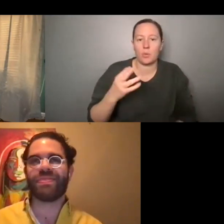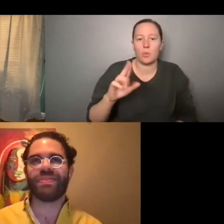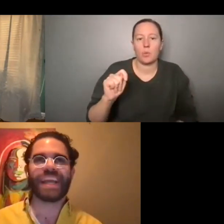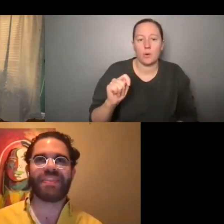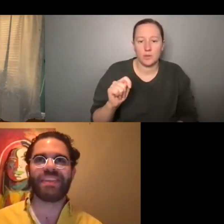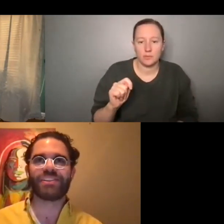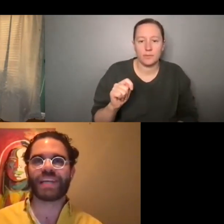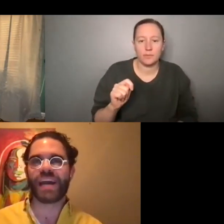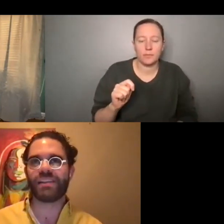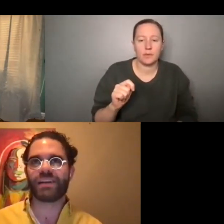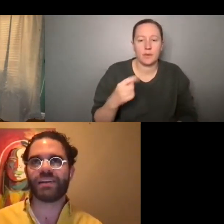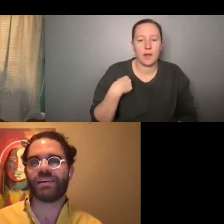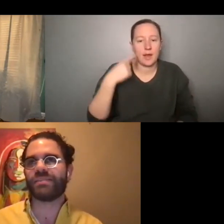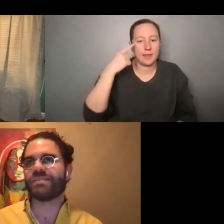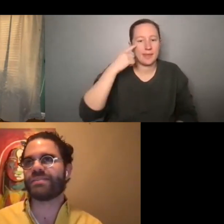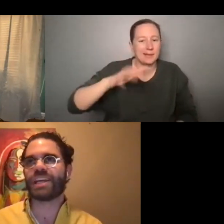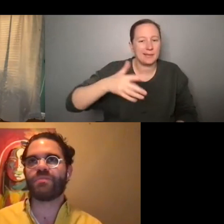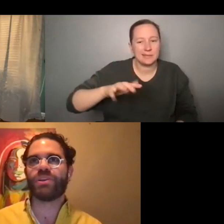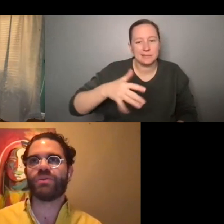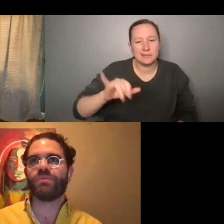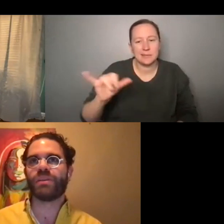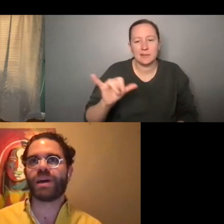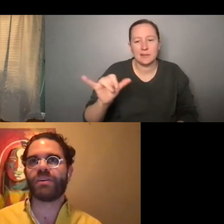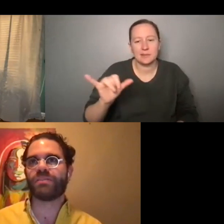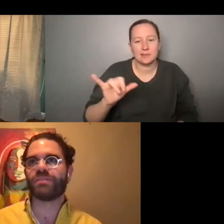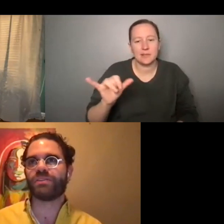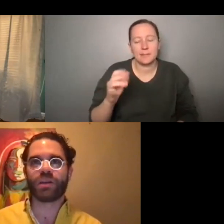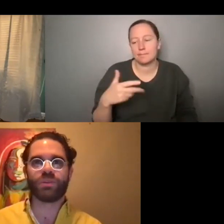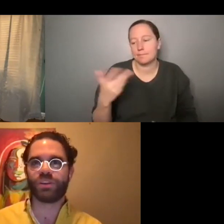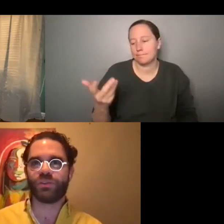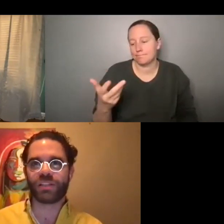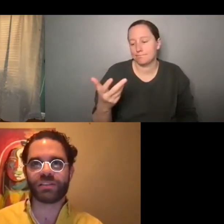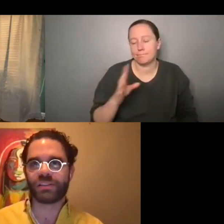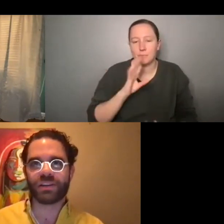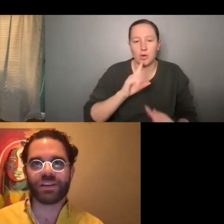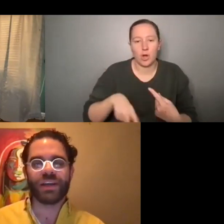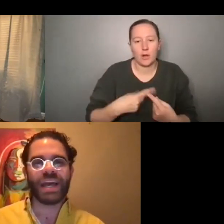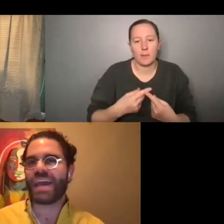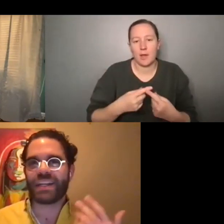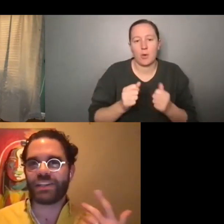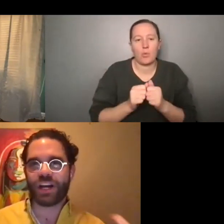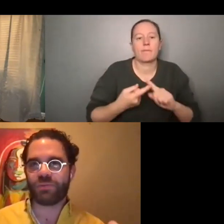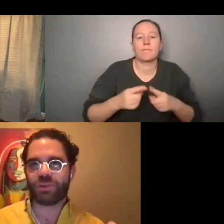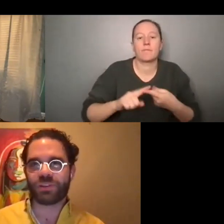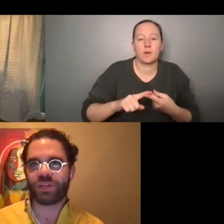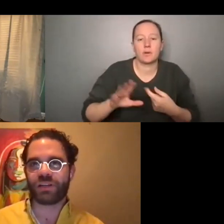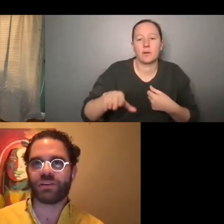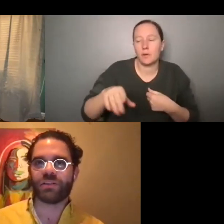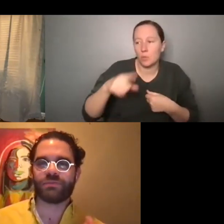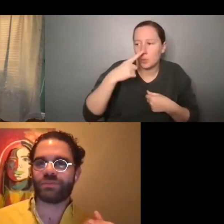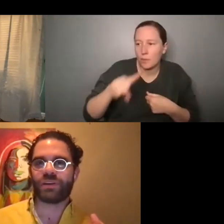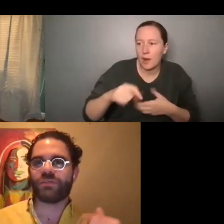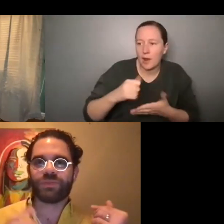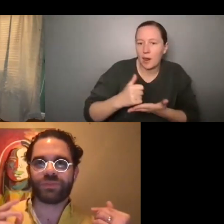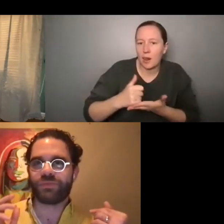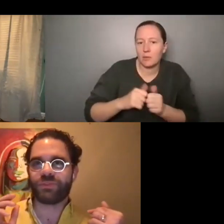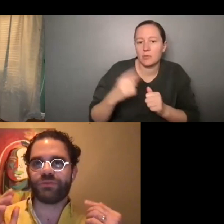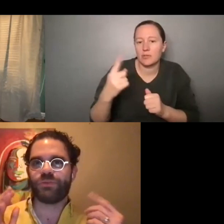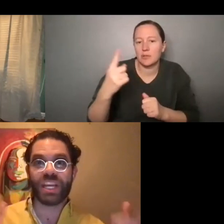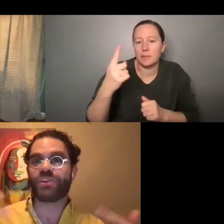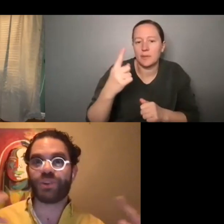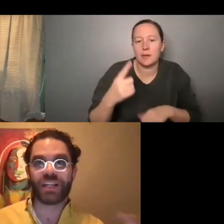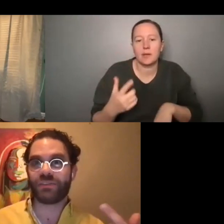I think it's kind of like, uh, the same way you would be about talking with your friends, you know, hey, I need your help with something or, you know,